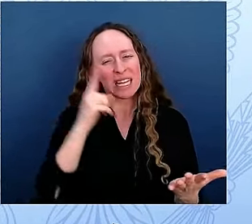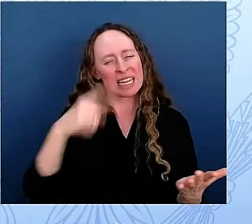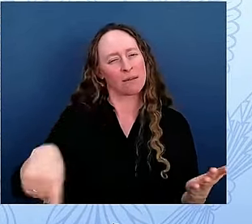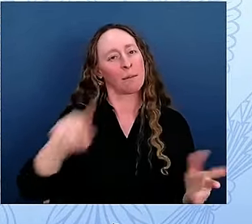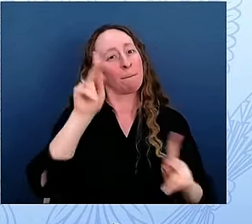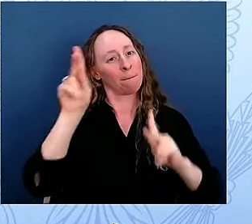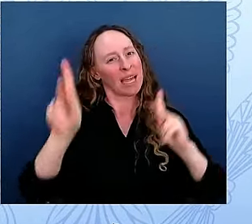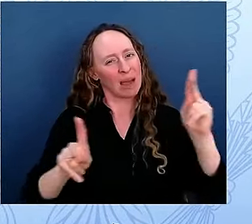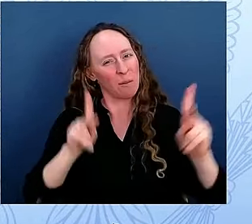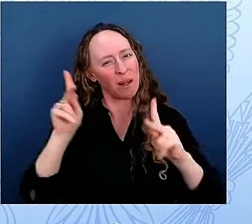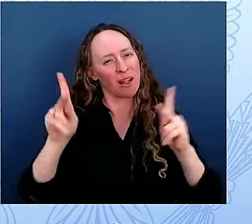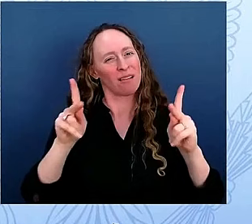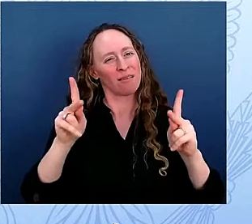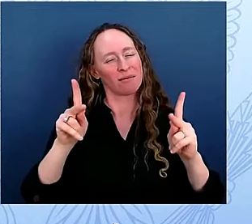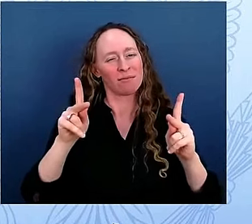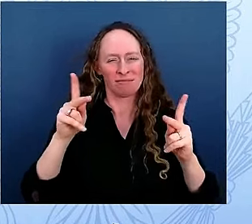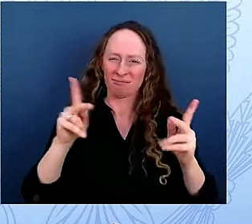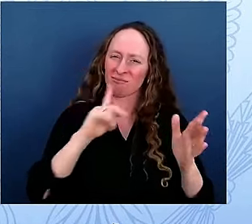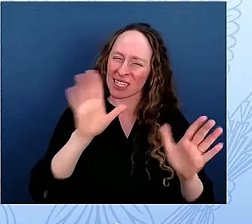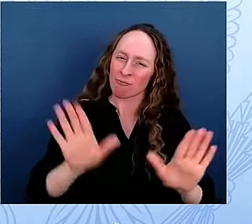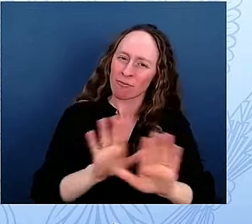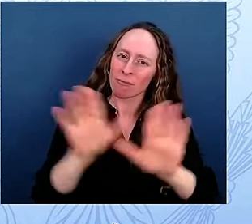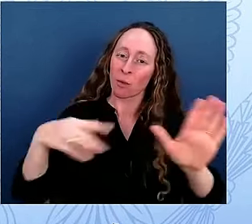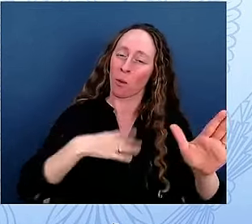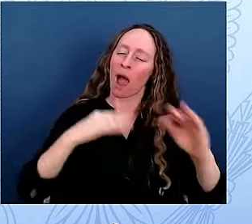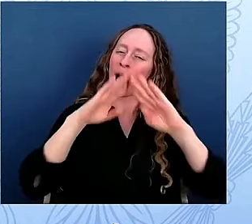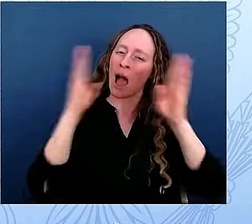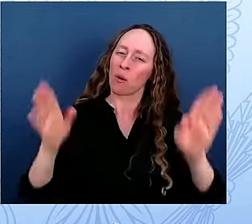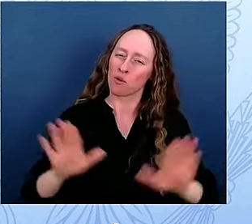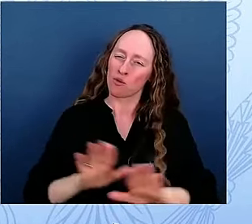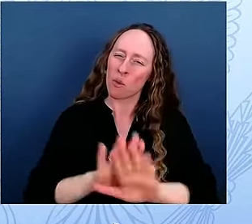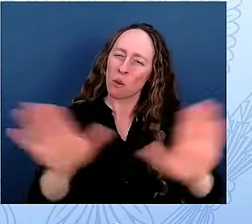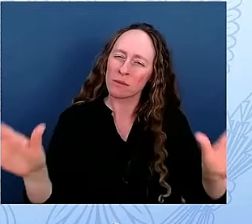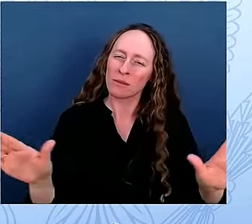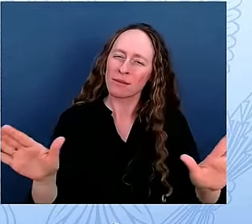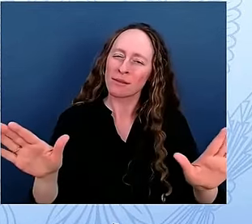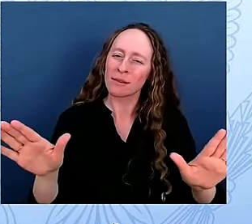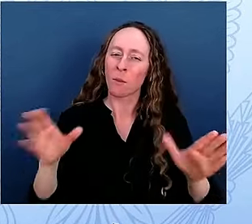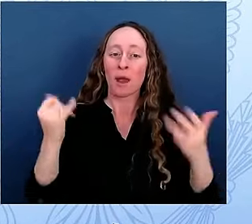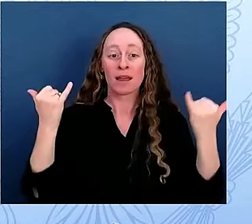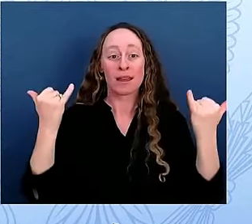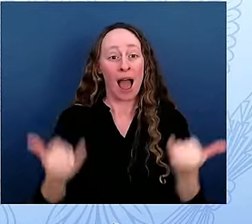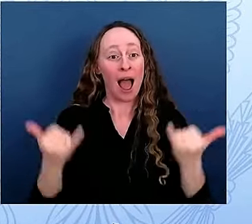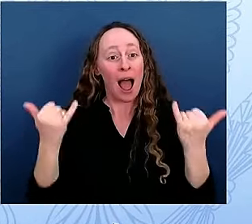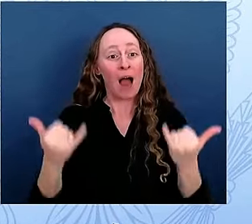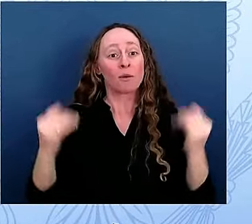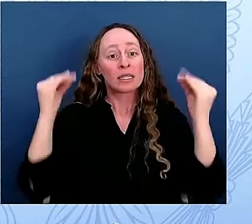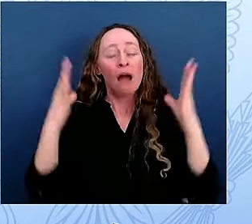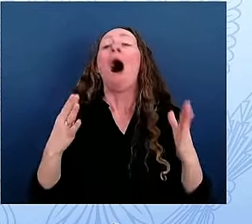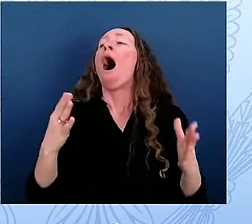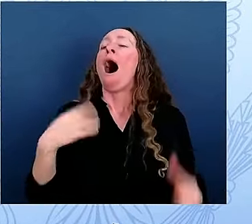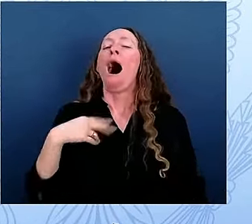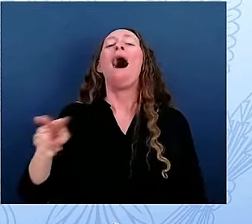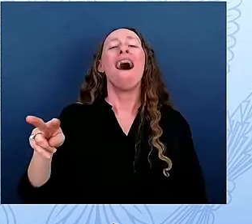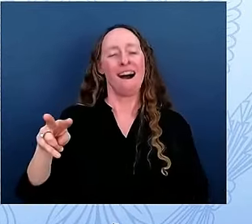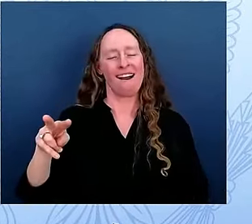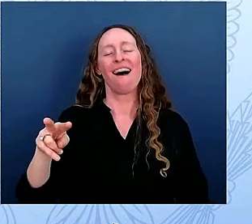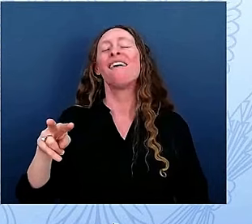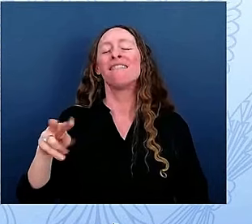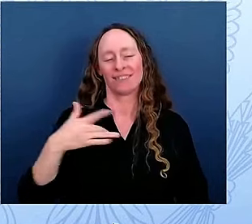As a teacher, I really feel that this new White House tour accomplishes that and provides that experience for our students.